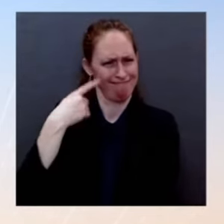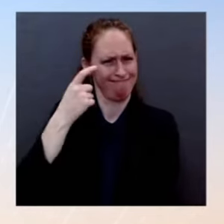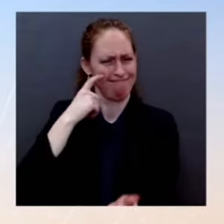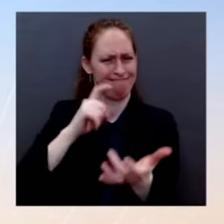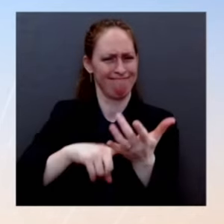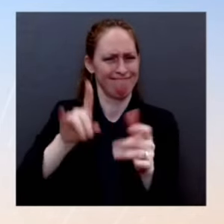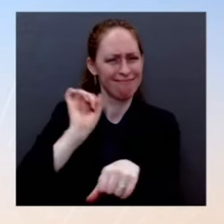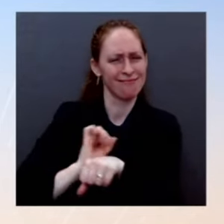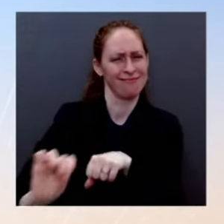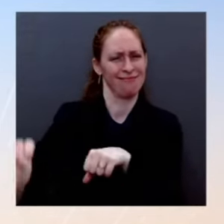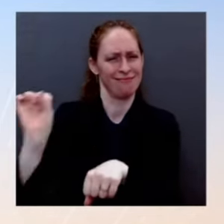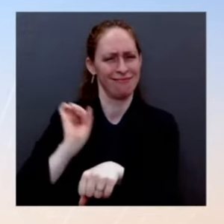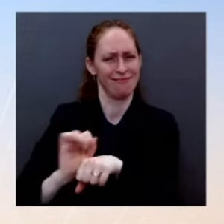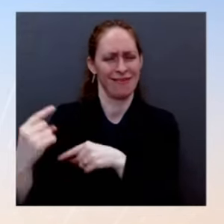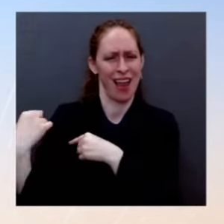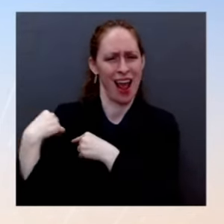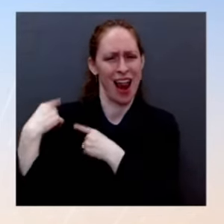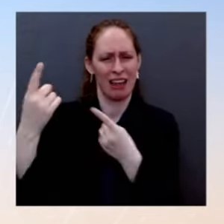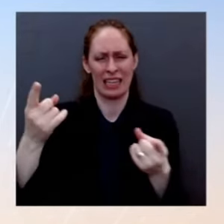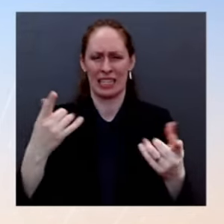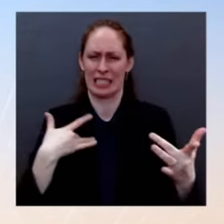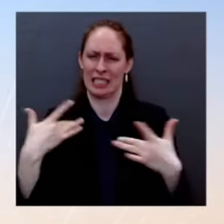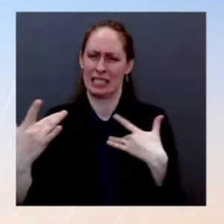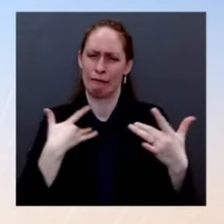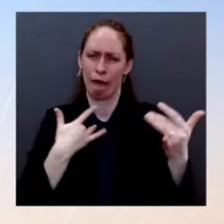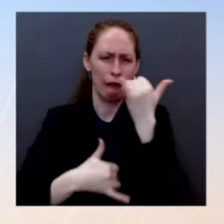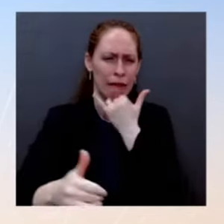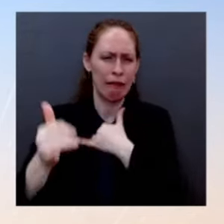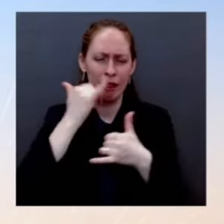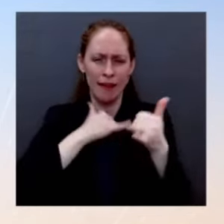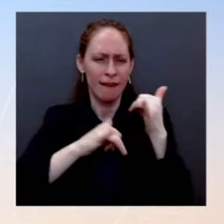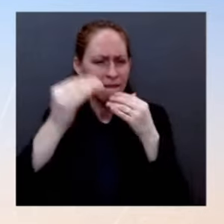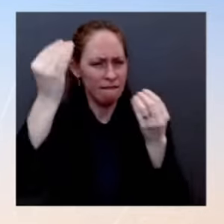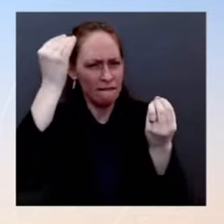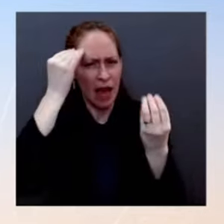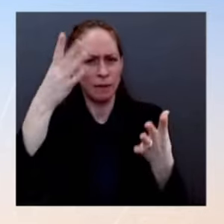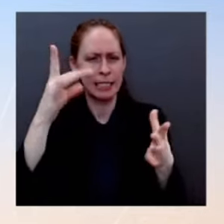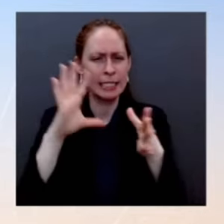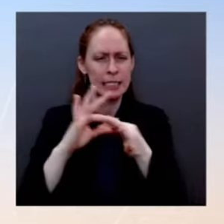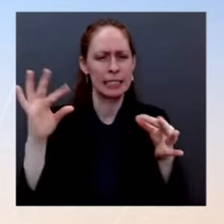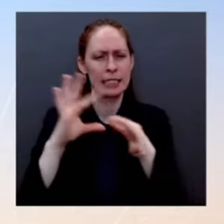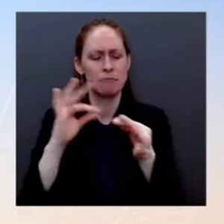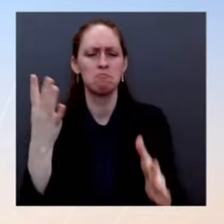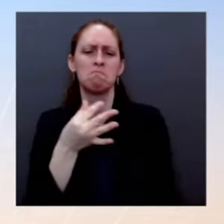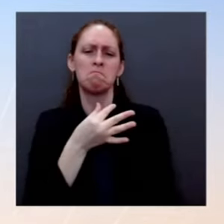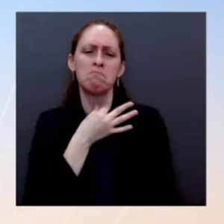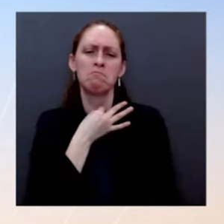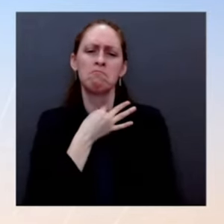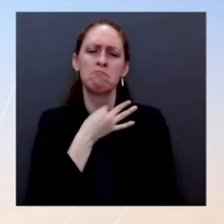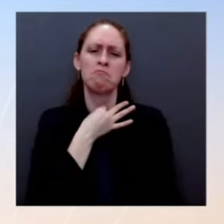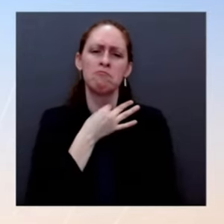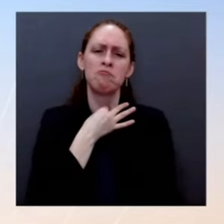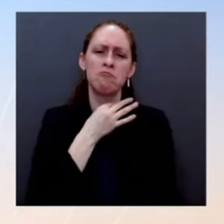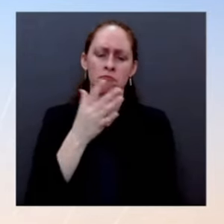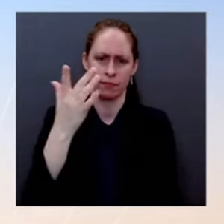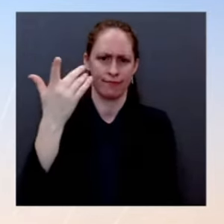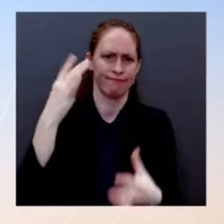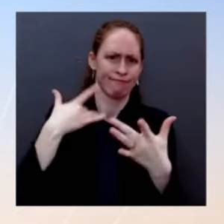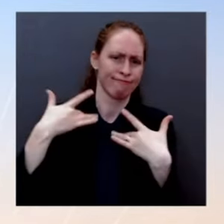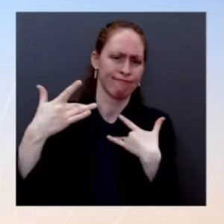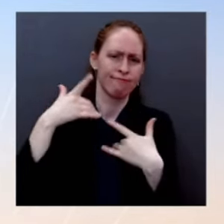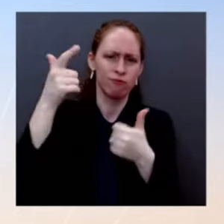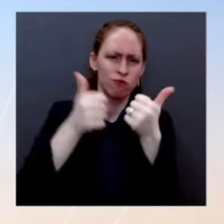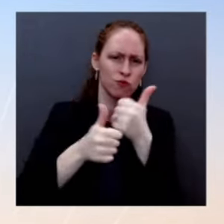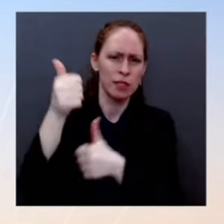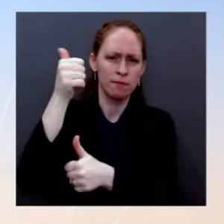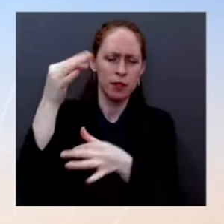Sonia Sotomayor's false claim that over 100,000 children are in serious condition, many on ventilators? Well, I'm not going to